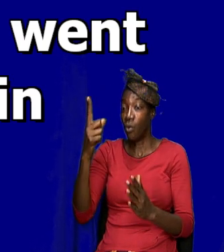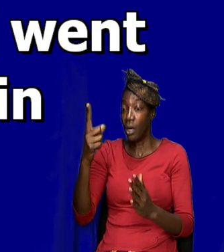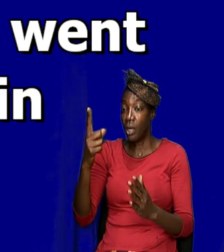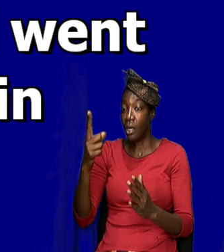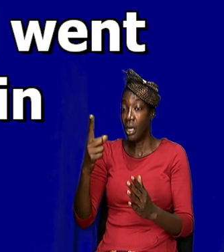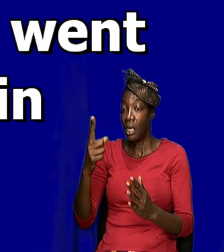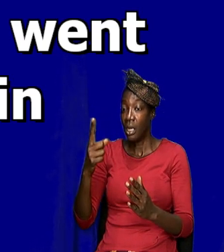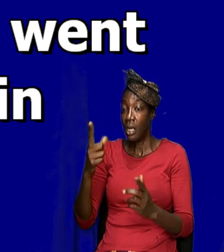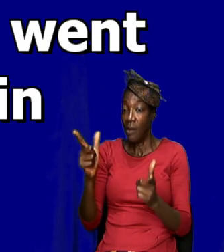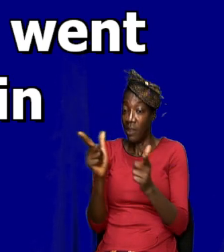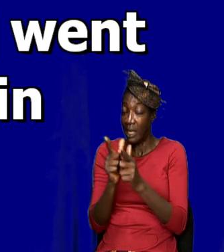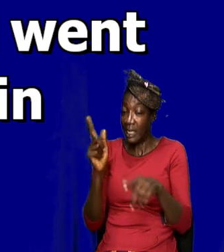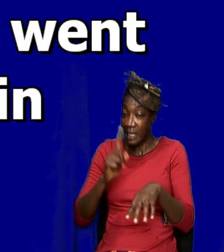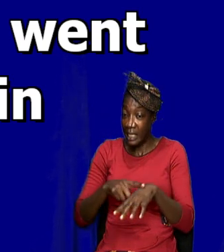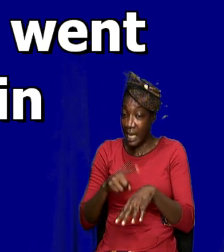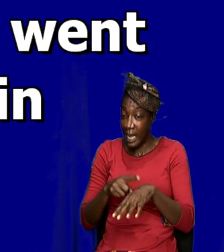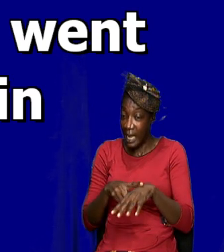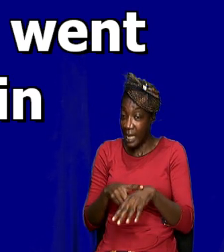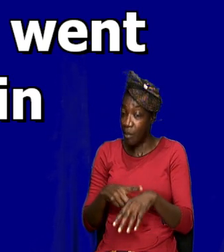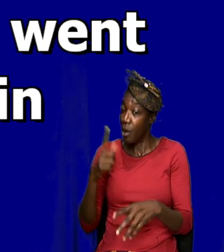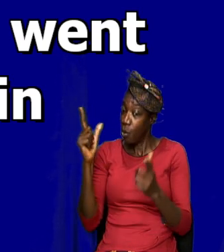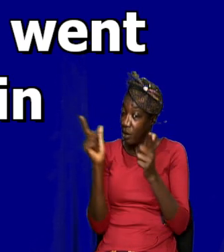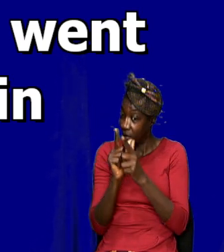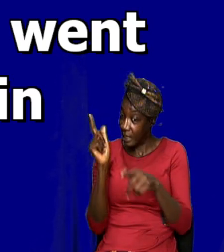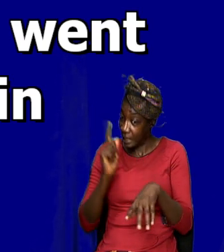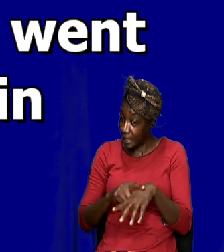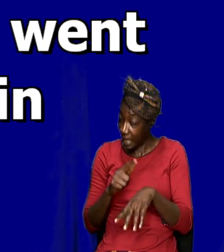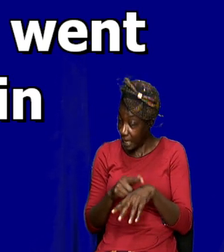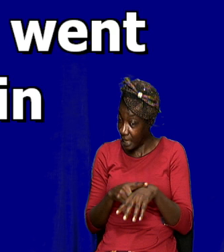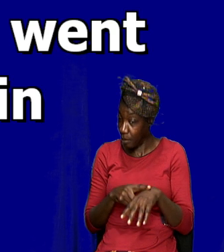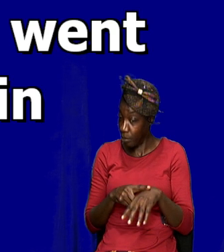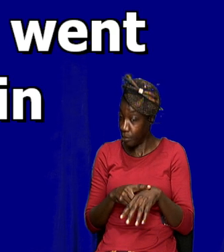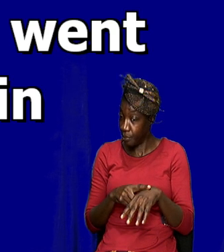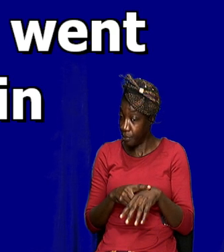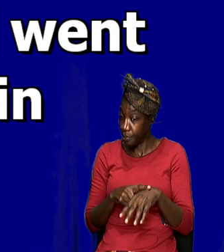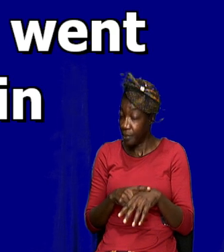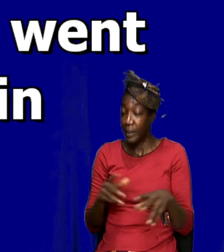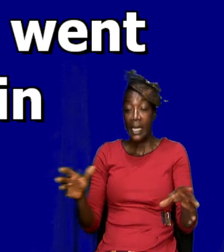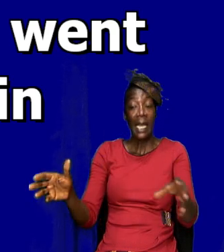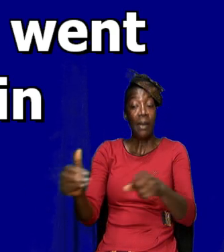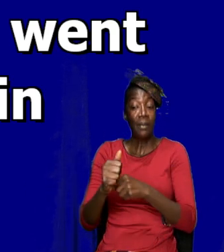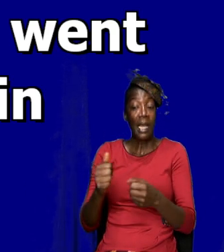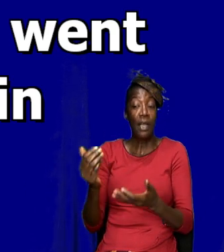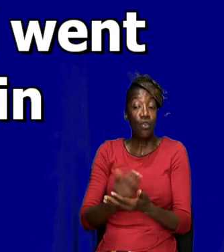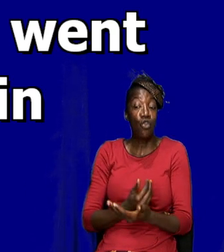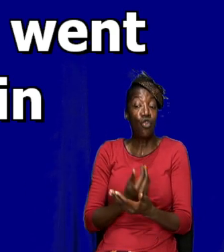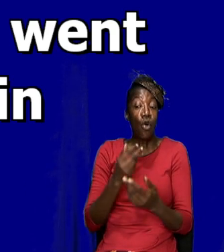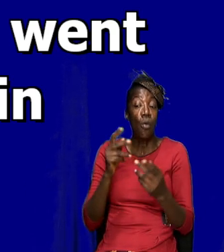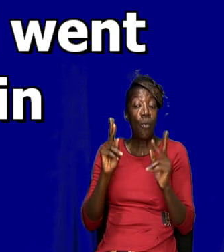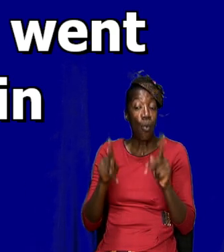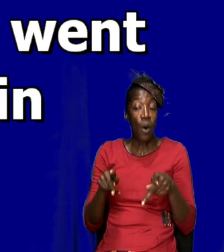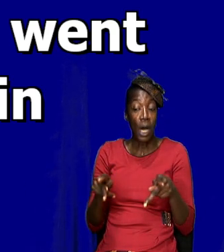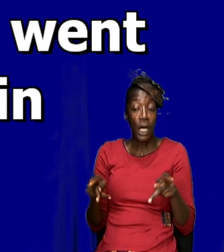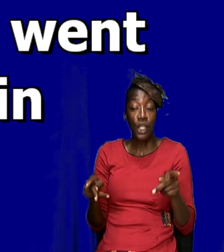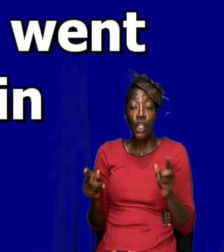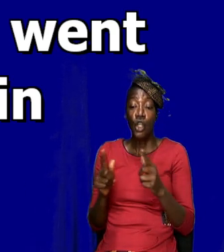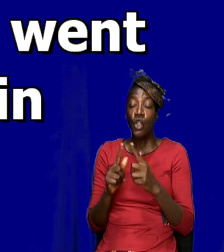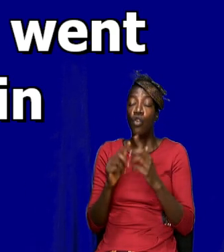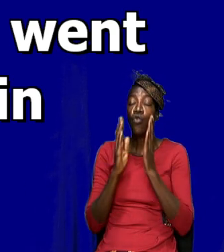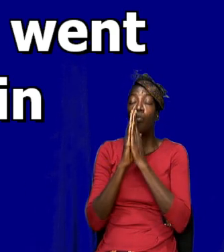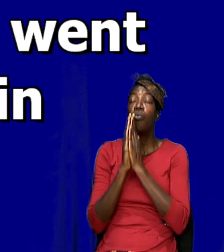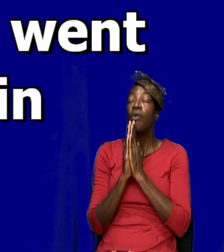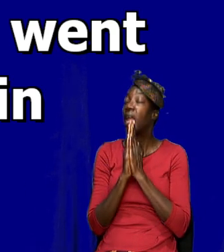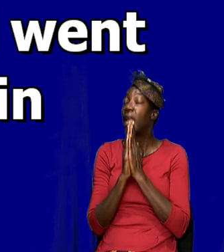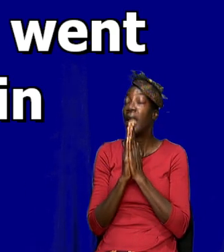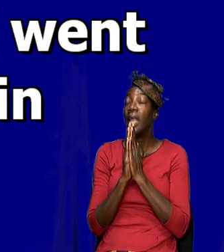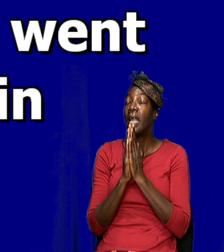times, one of the few times when we see he take someone with him to pray. normally he